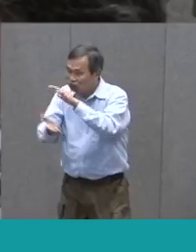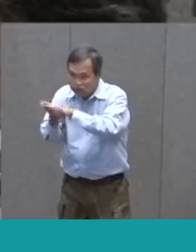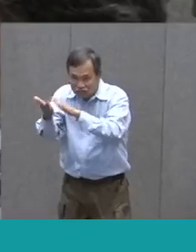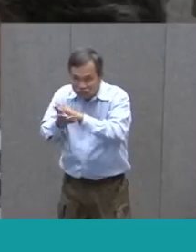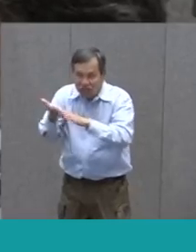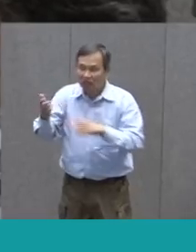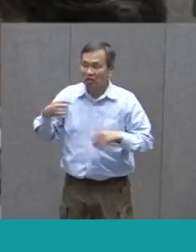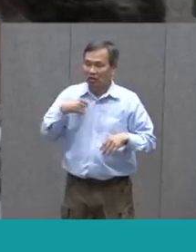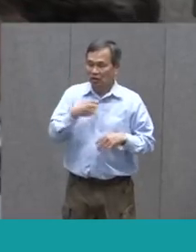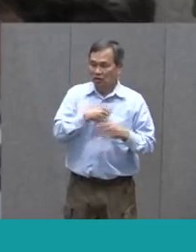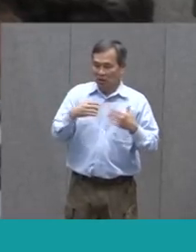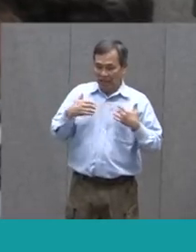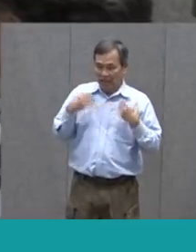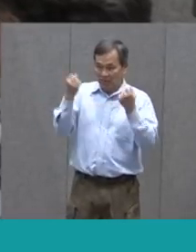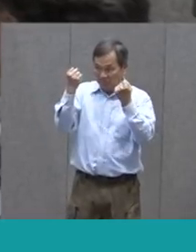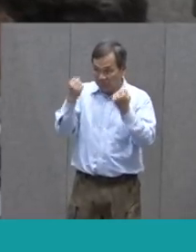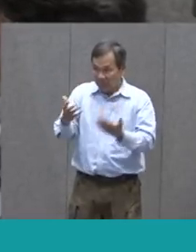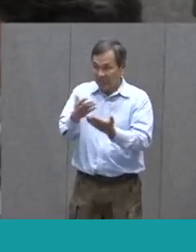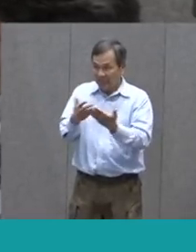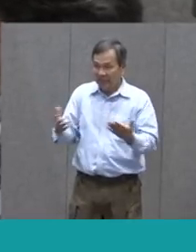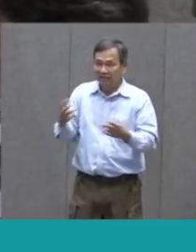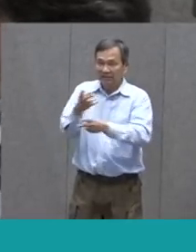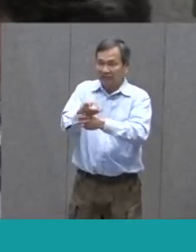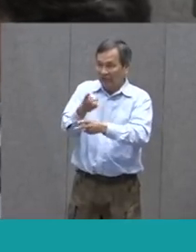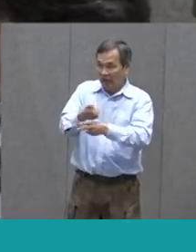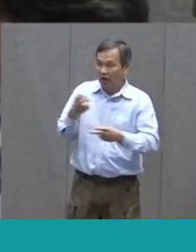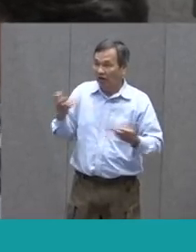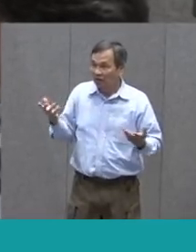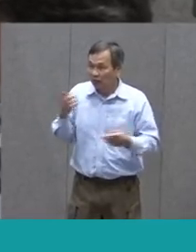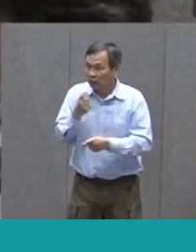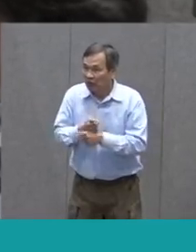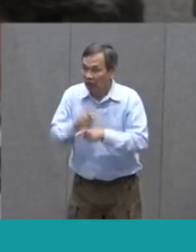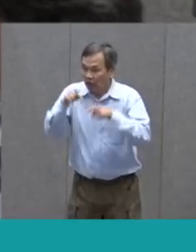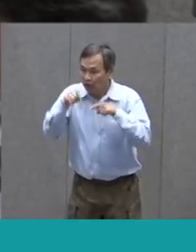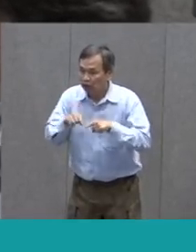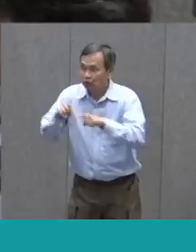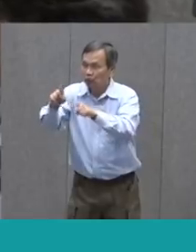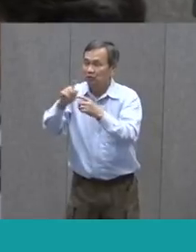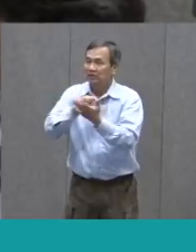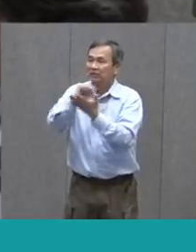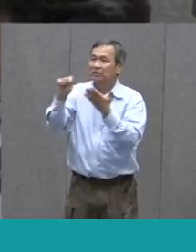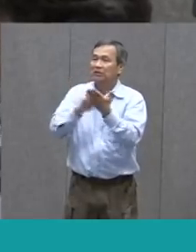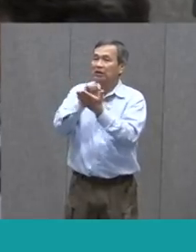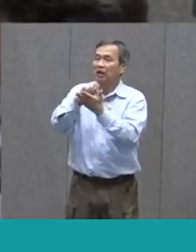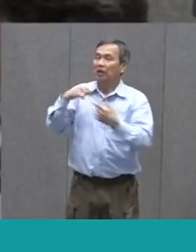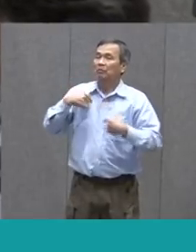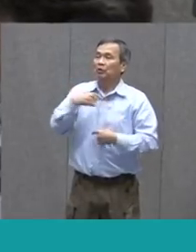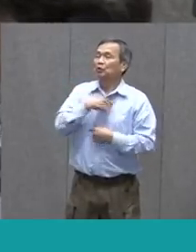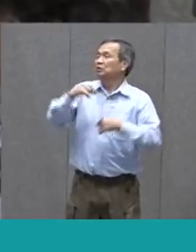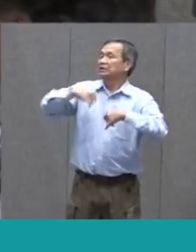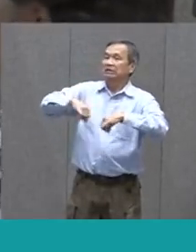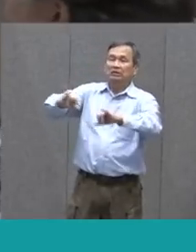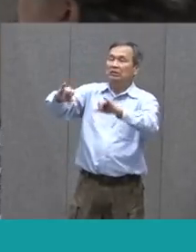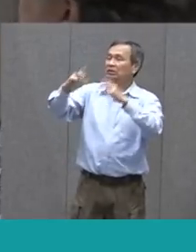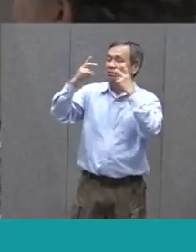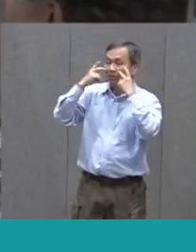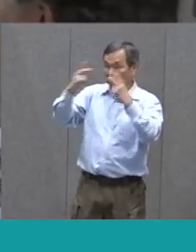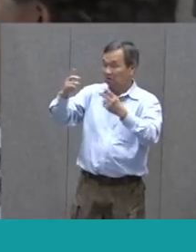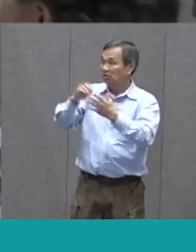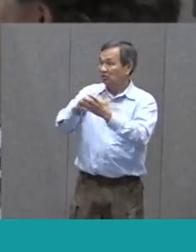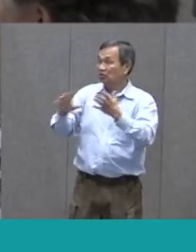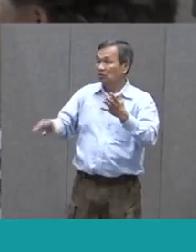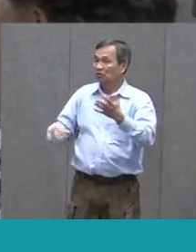still had a lot of things to take care of during this time. We still feed our students,